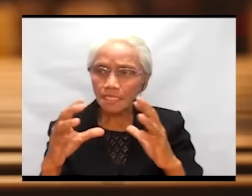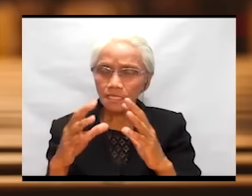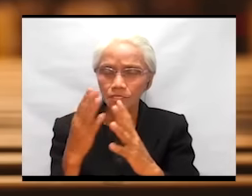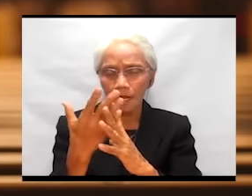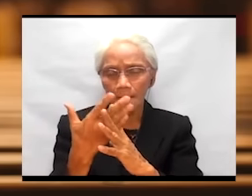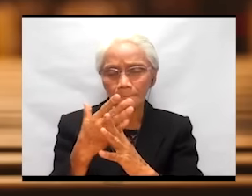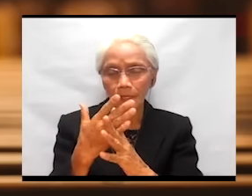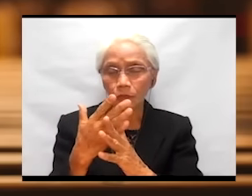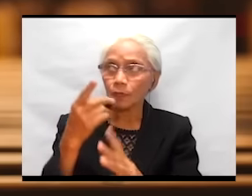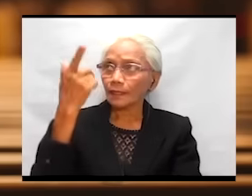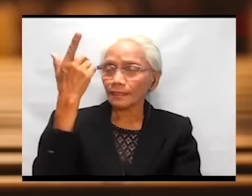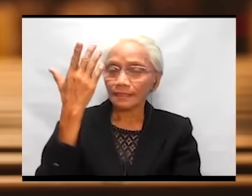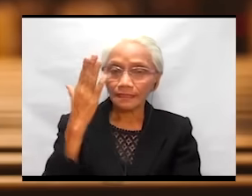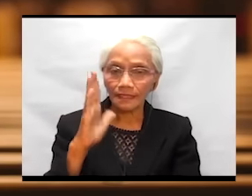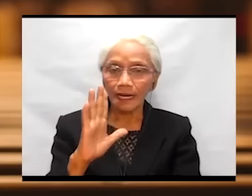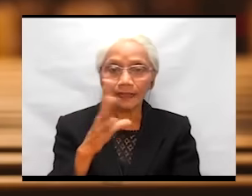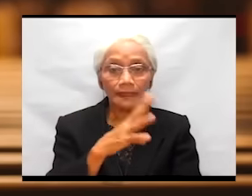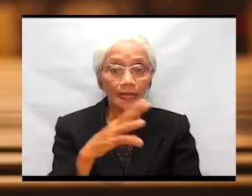Moses,